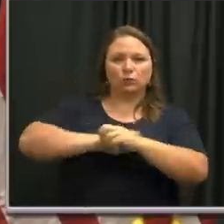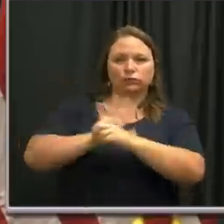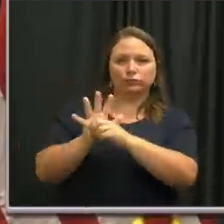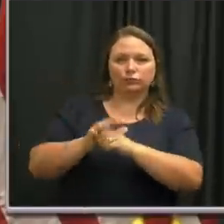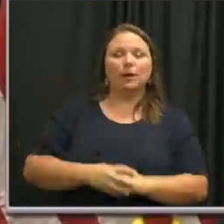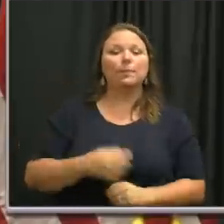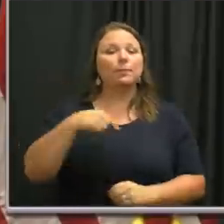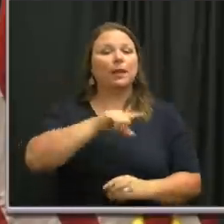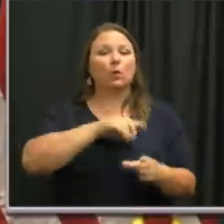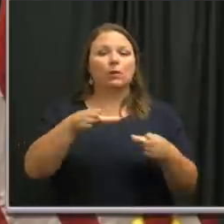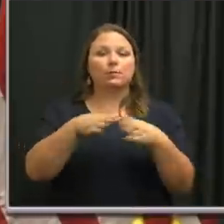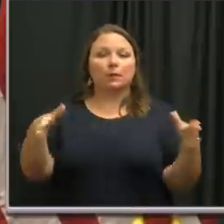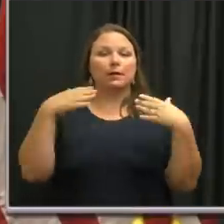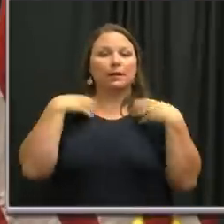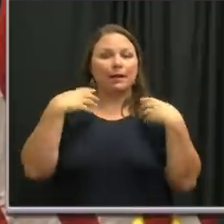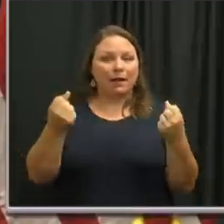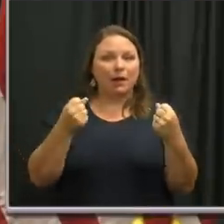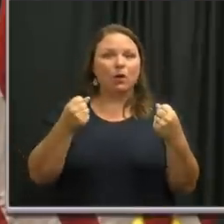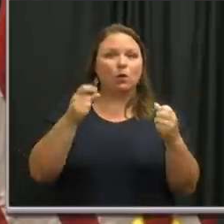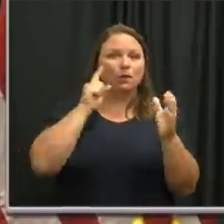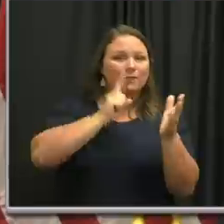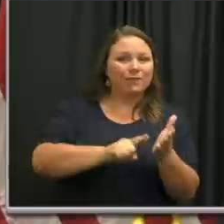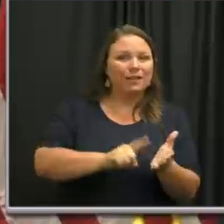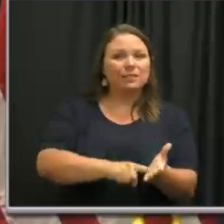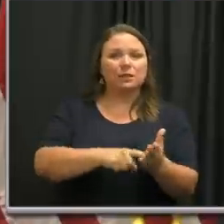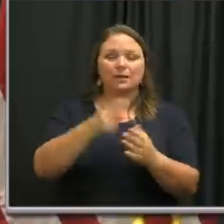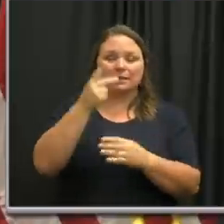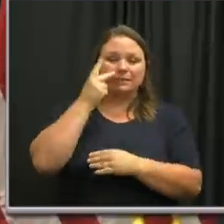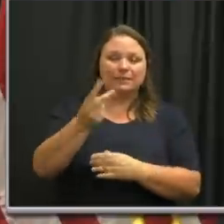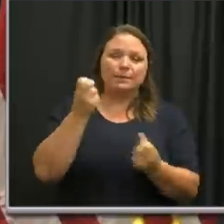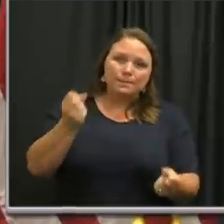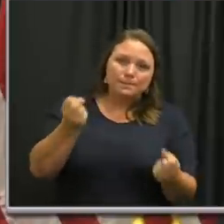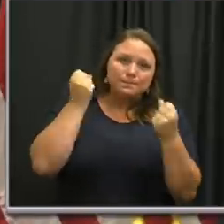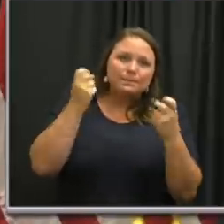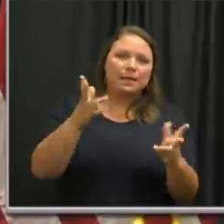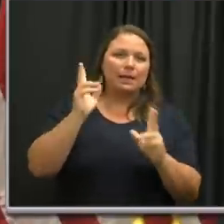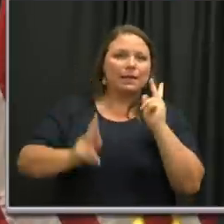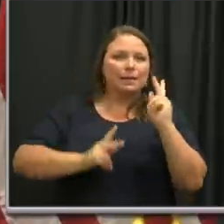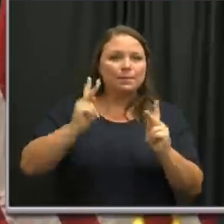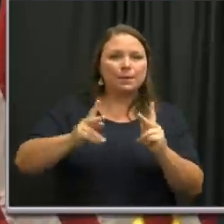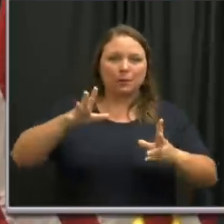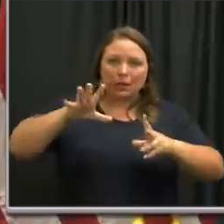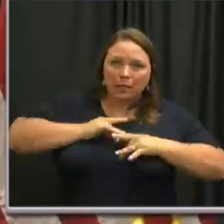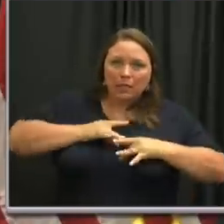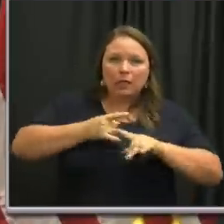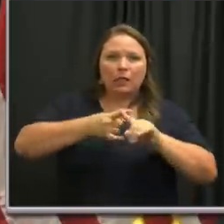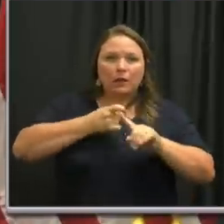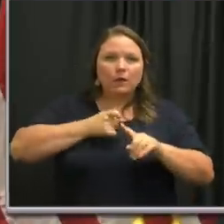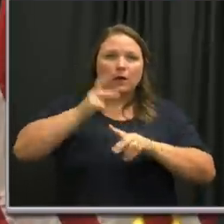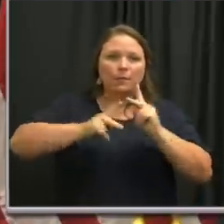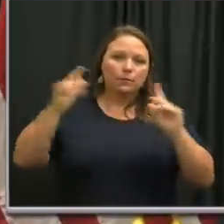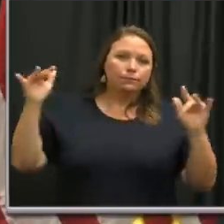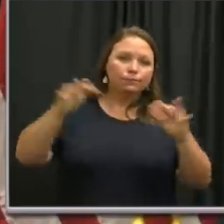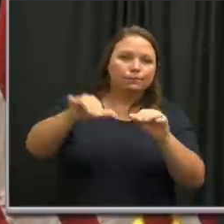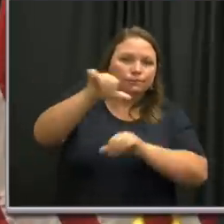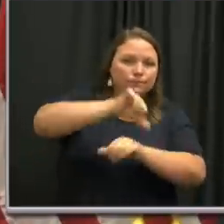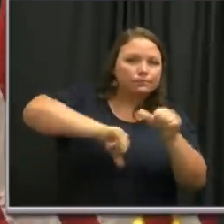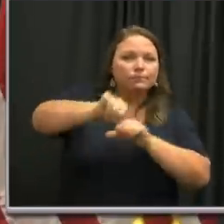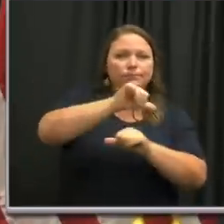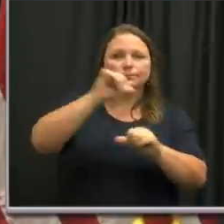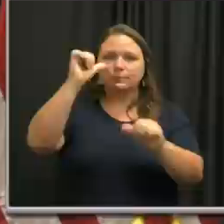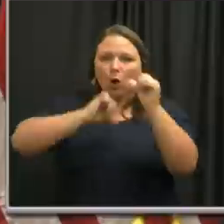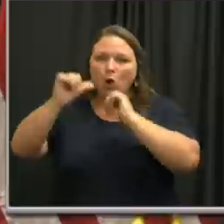public health investigators have found a record number of clusters originating from bars within the past week, which have affected